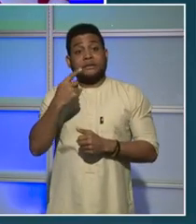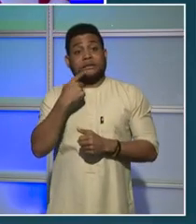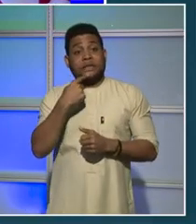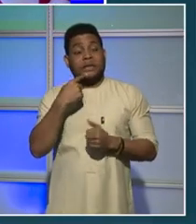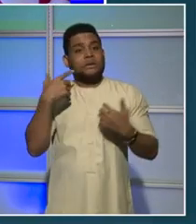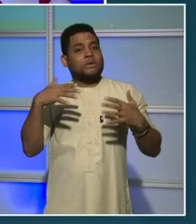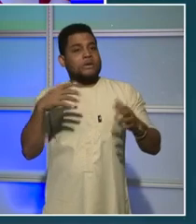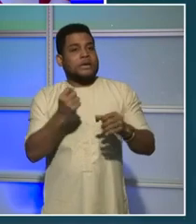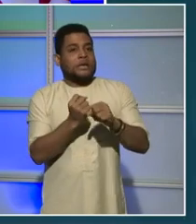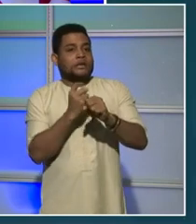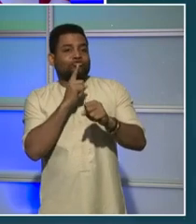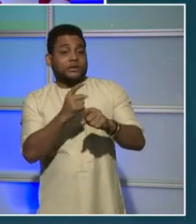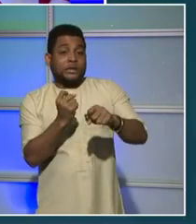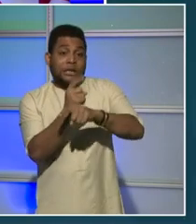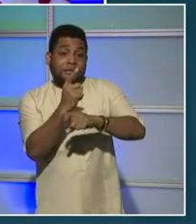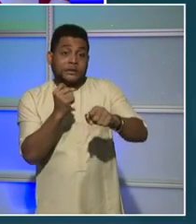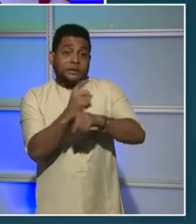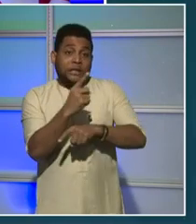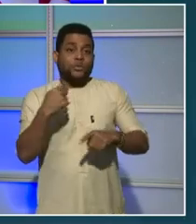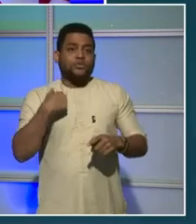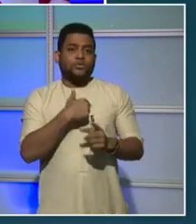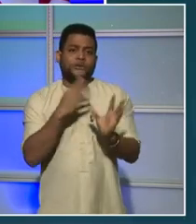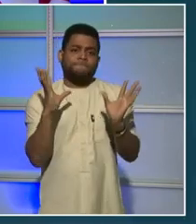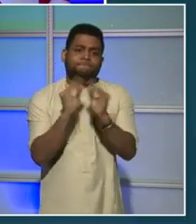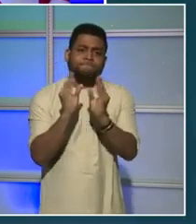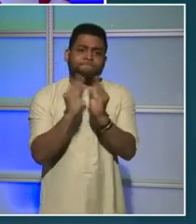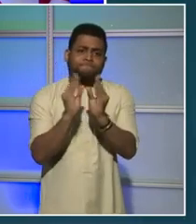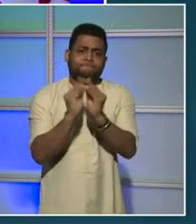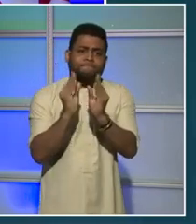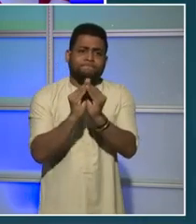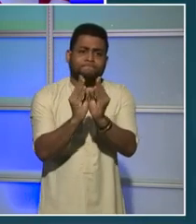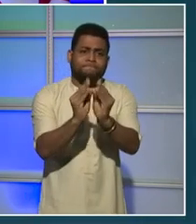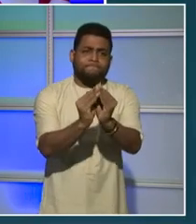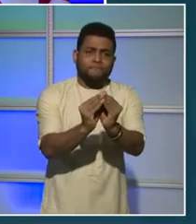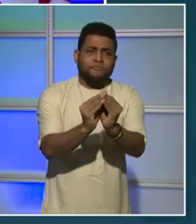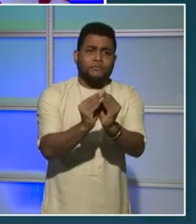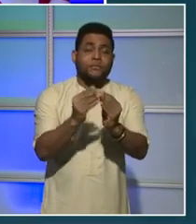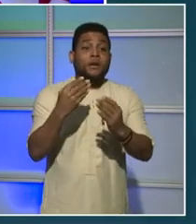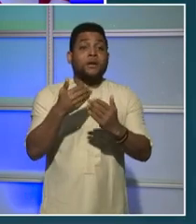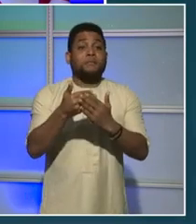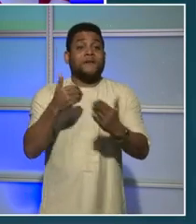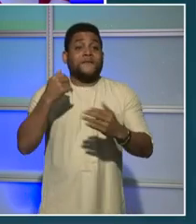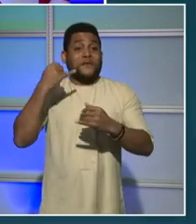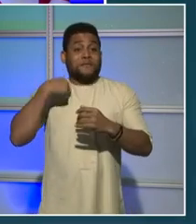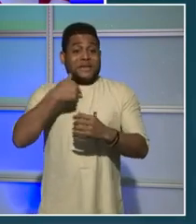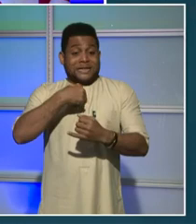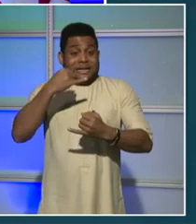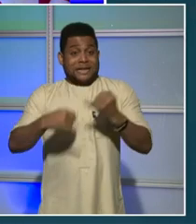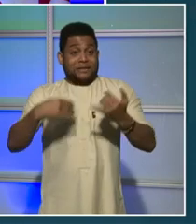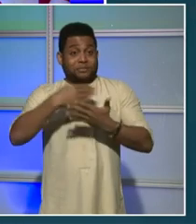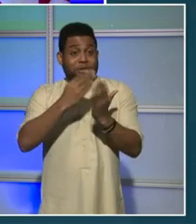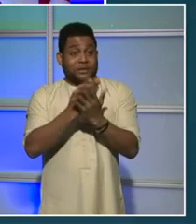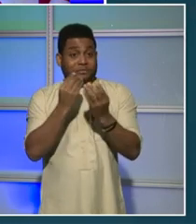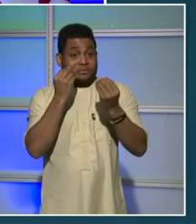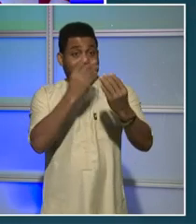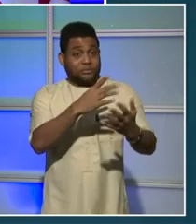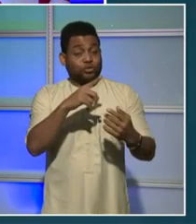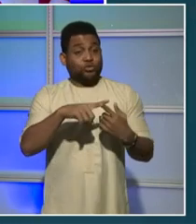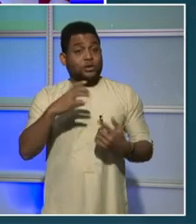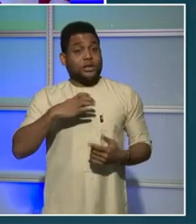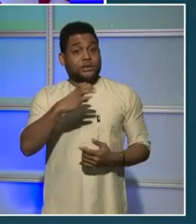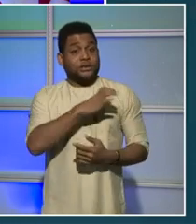from D.C. residents before sending my final budget to the council. And I truly really